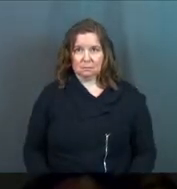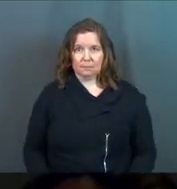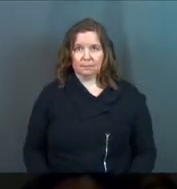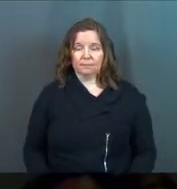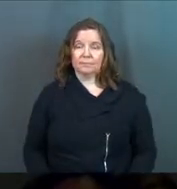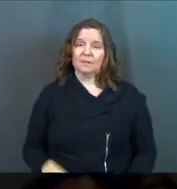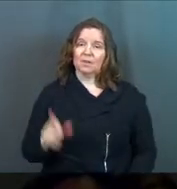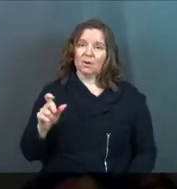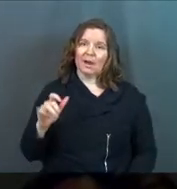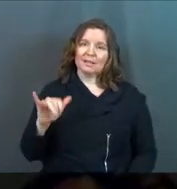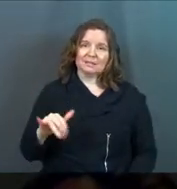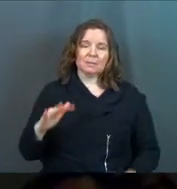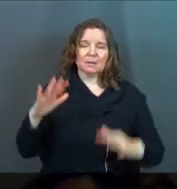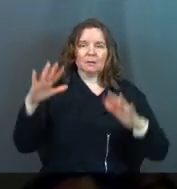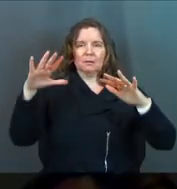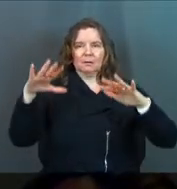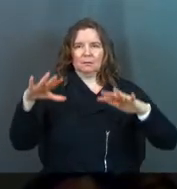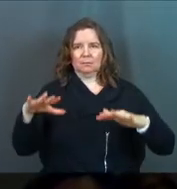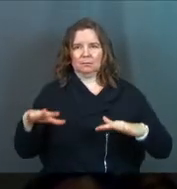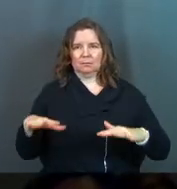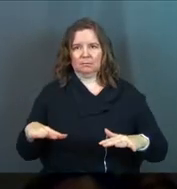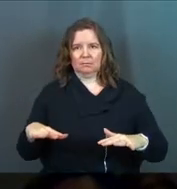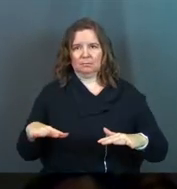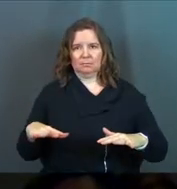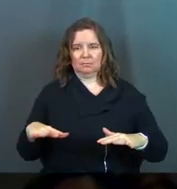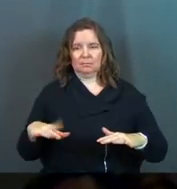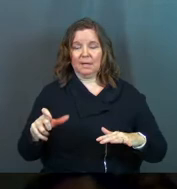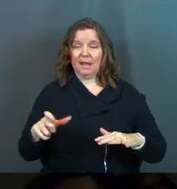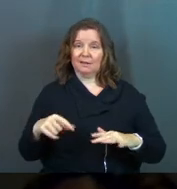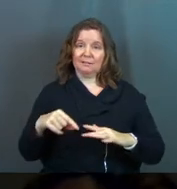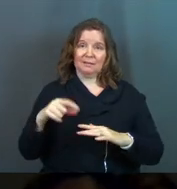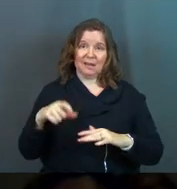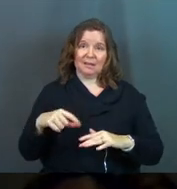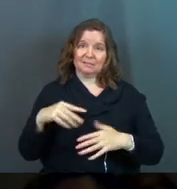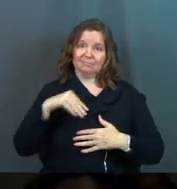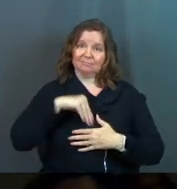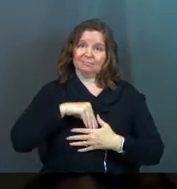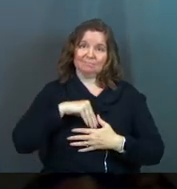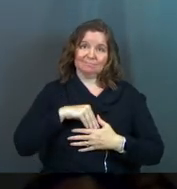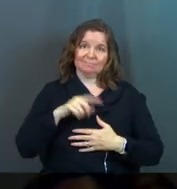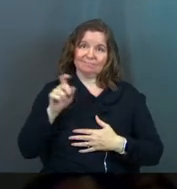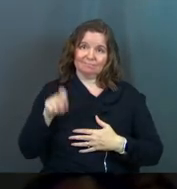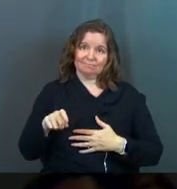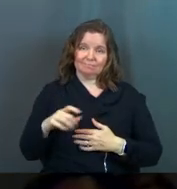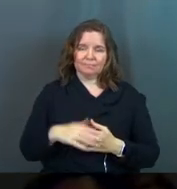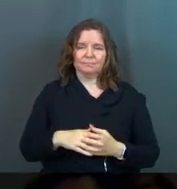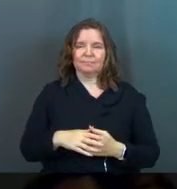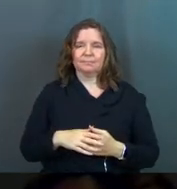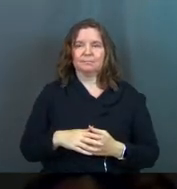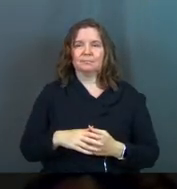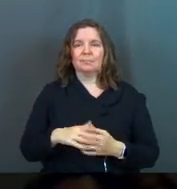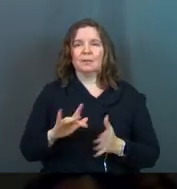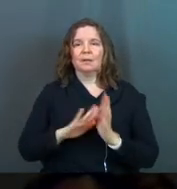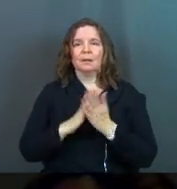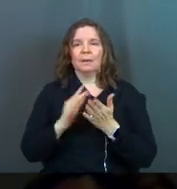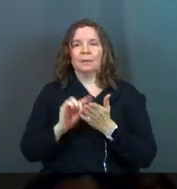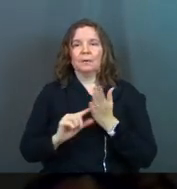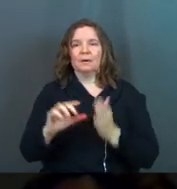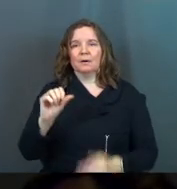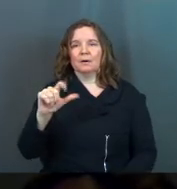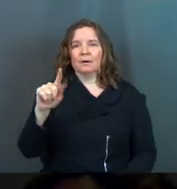And there's got to be sanity. And it runs deep in us. Acts 20, verse 32.